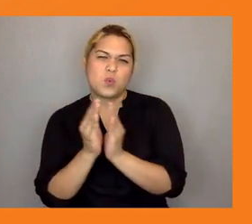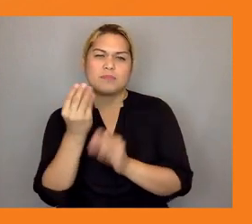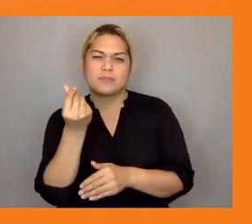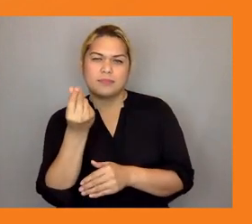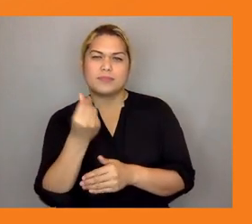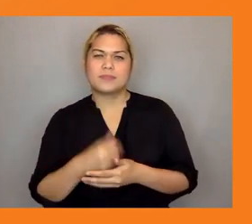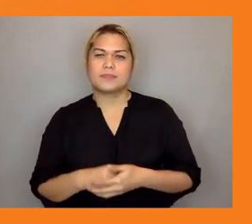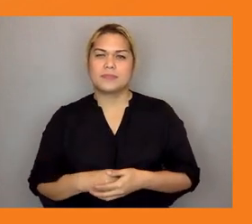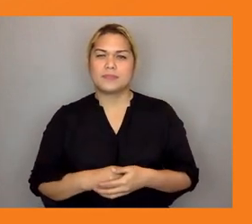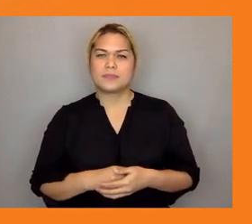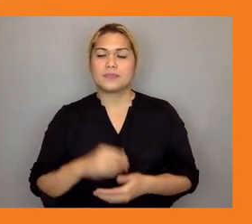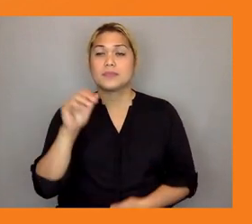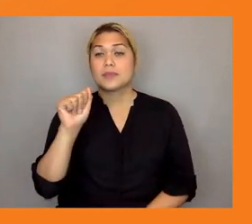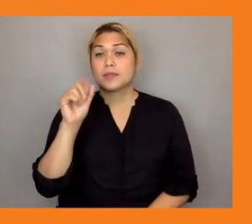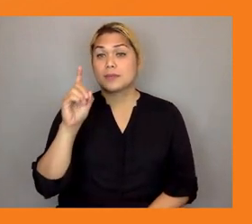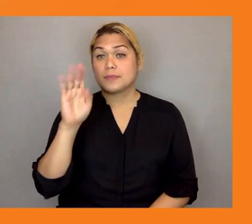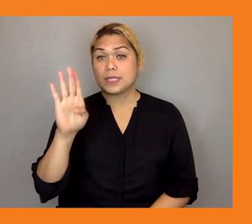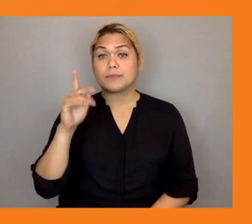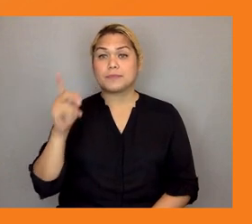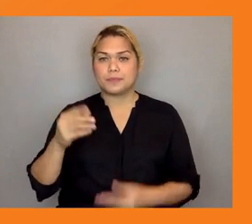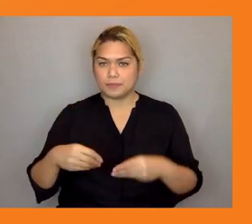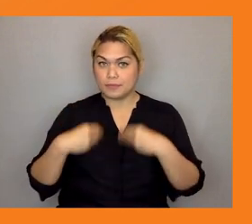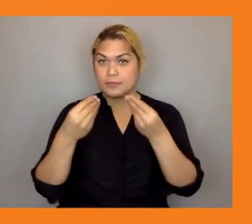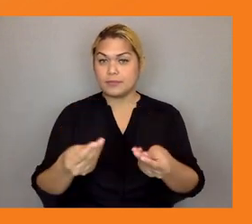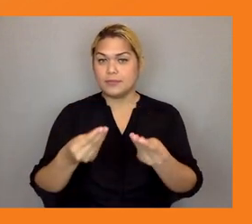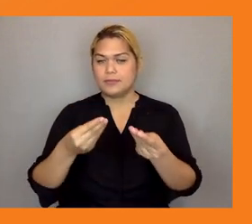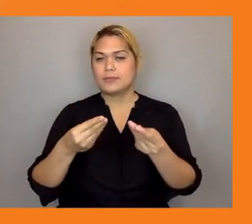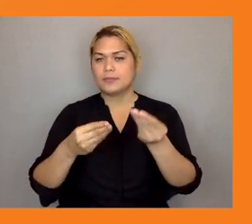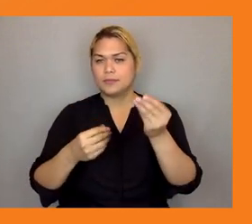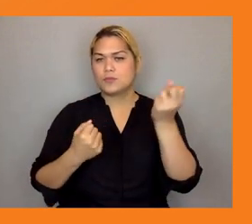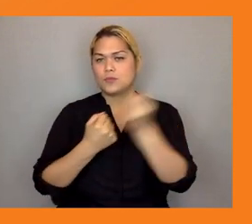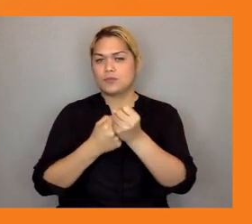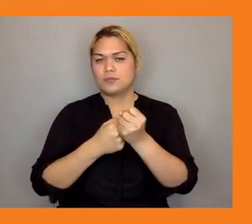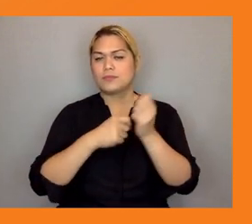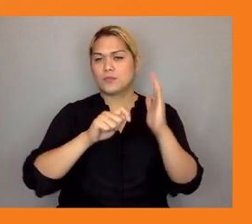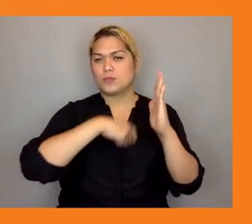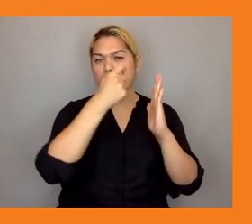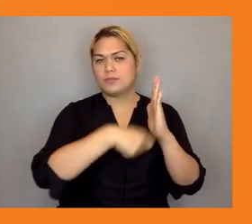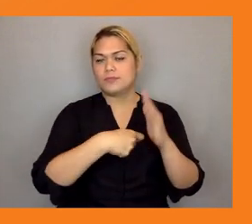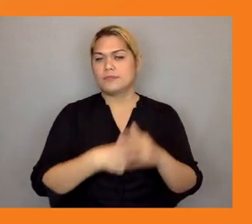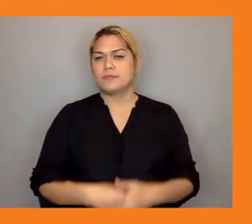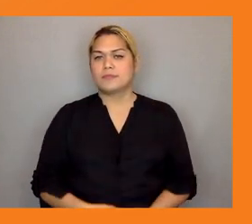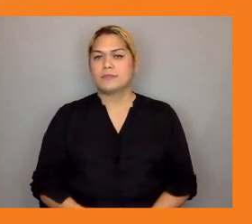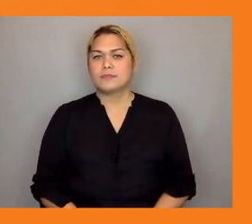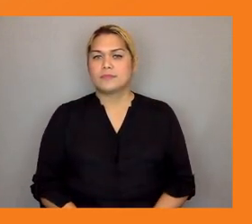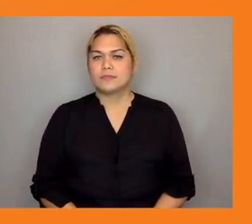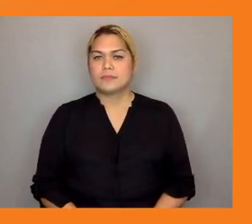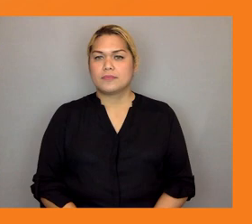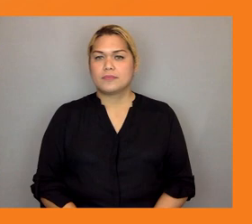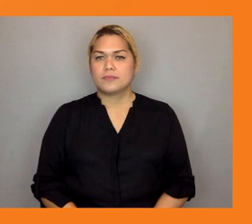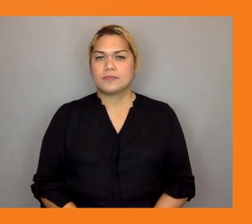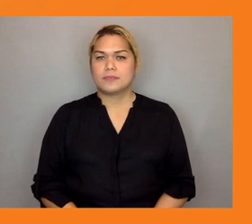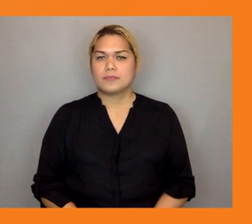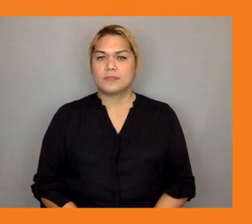as part of the innovation project demonstrations so i think that the main framework that adb youth for asia initiative